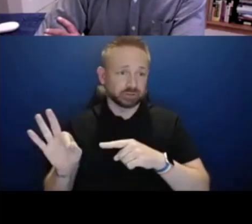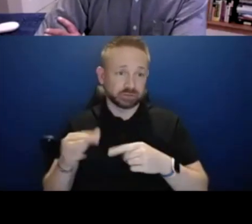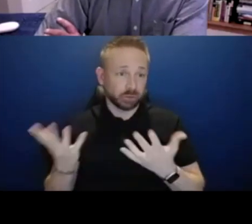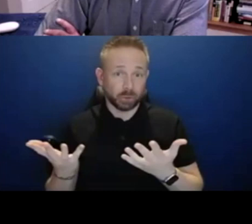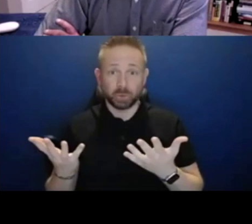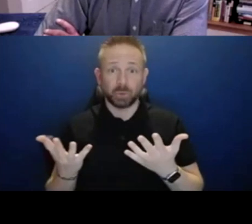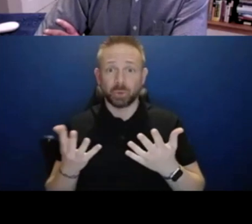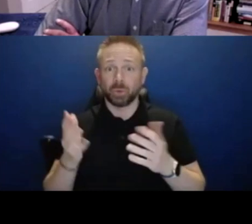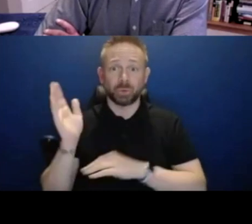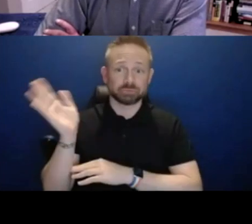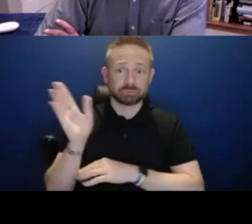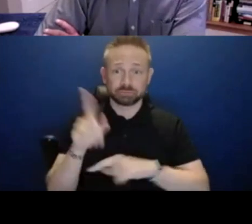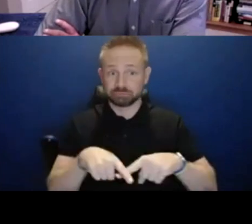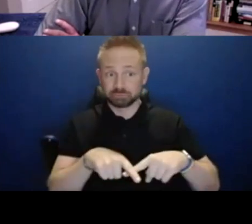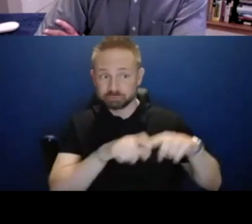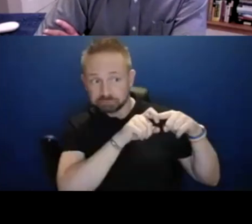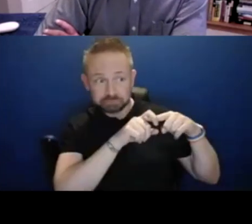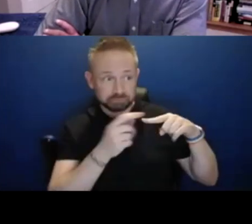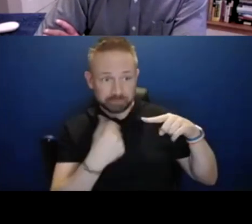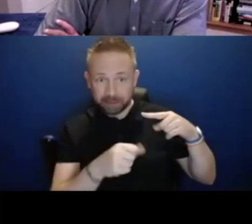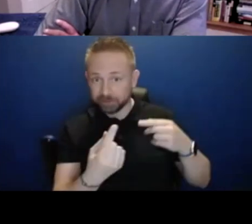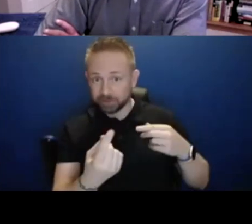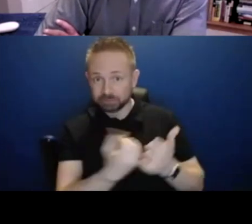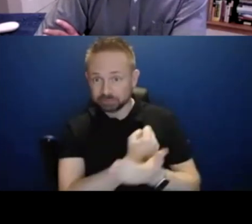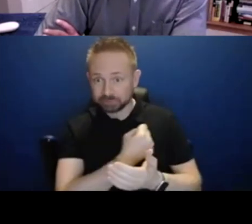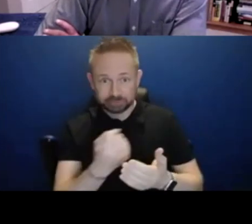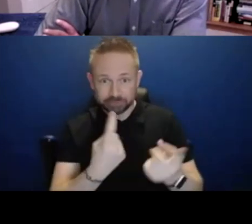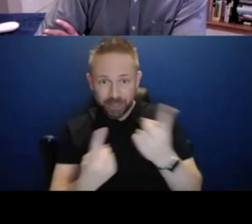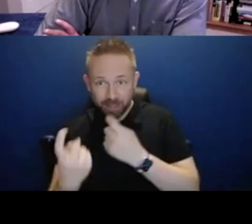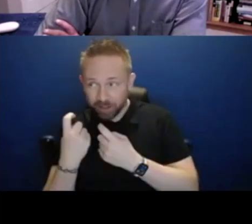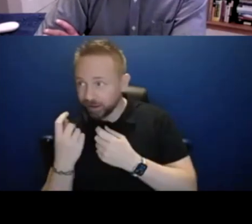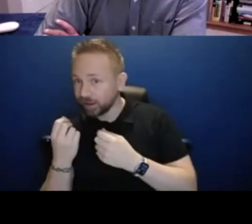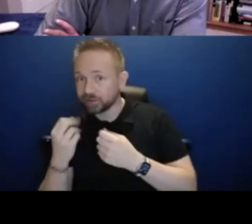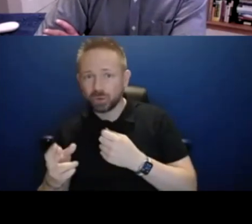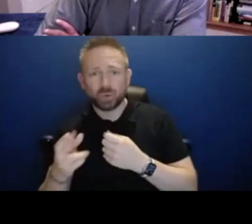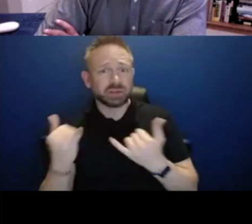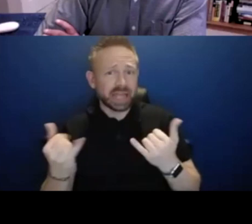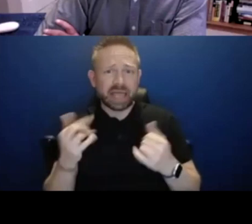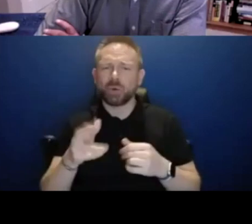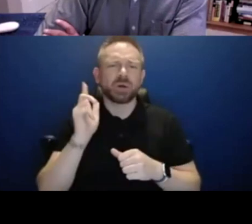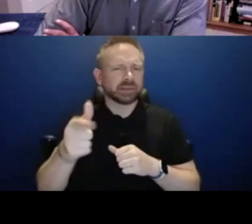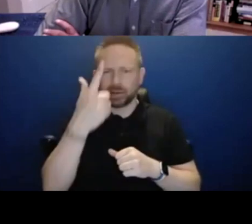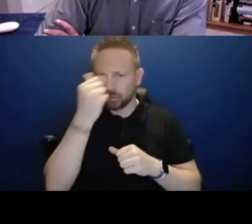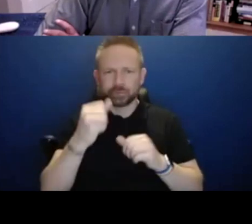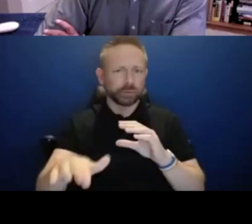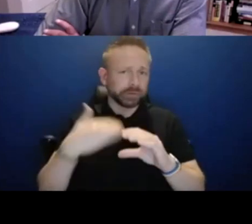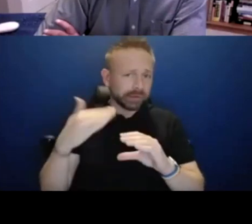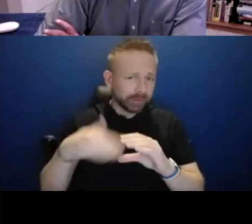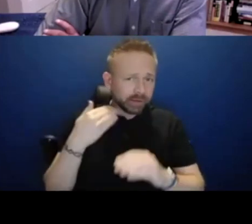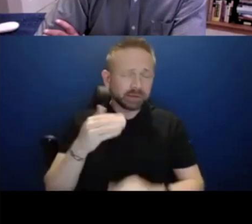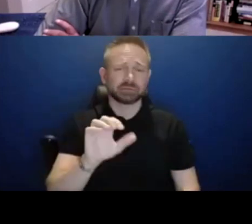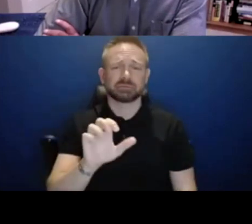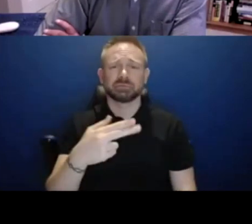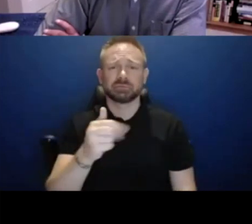any clarification questions of clarification, if you need those now or later by email or chat as as would be helpful for you.